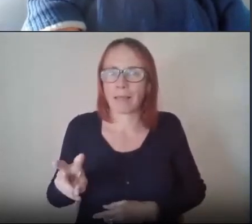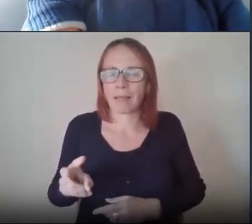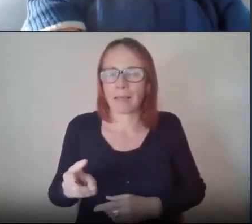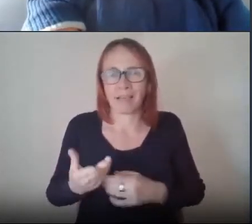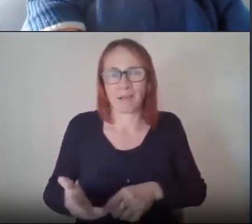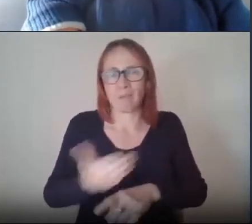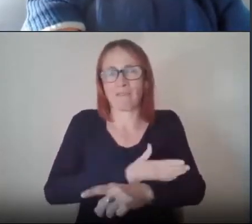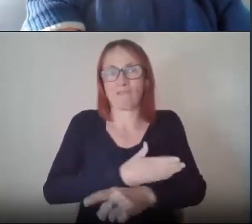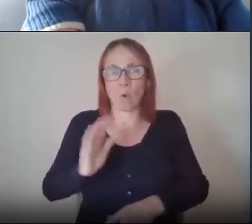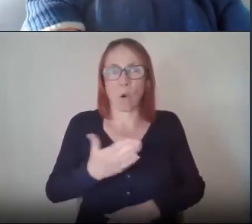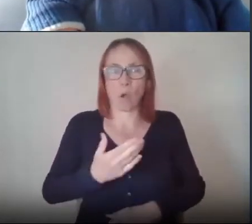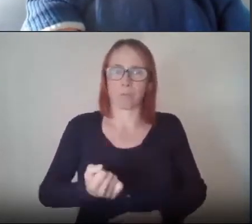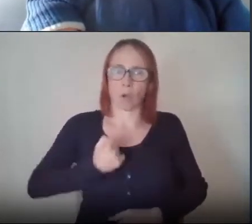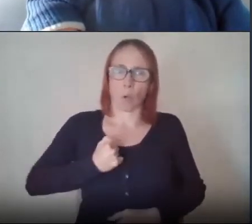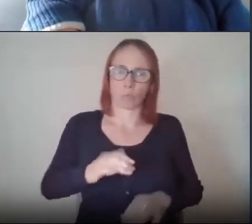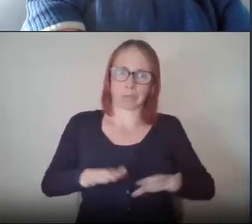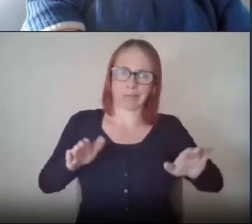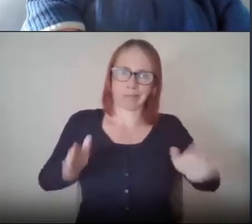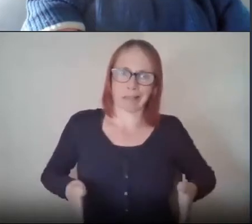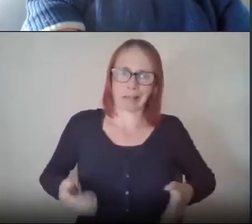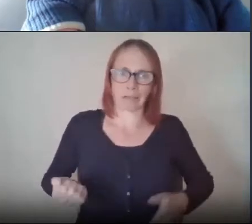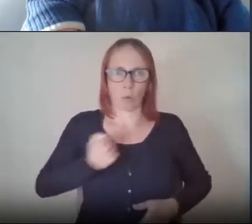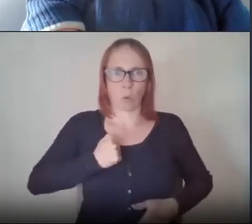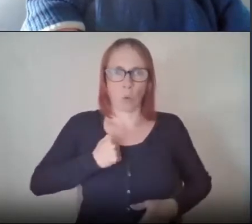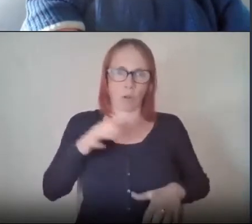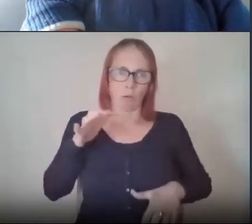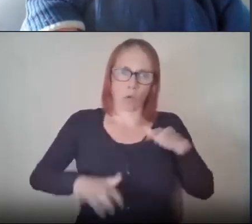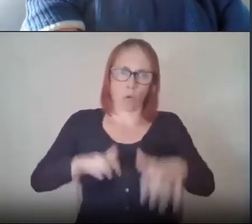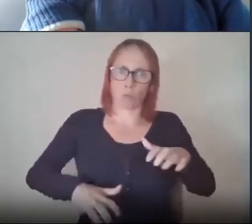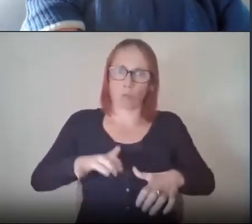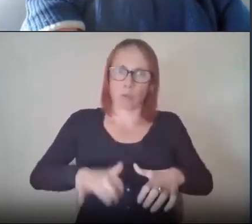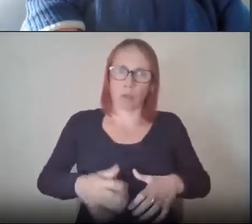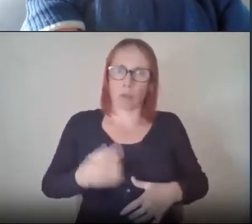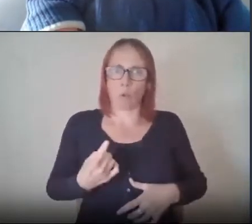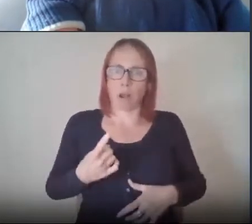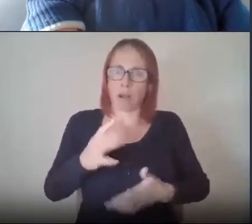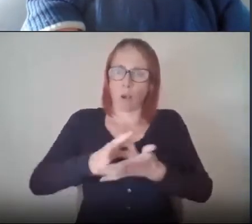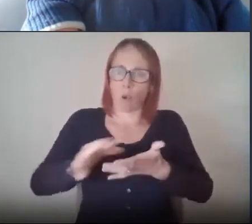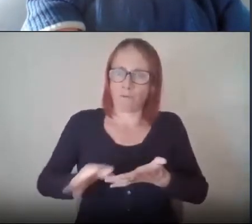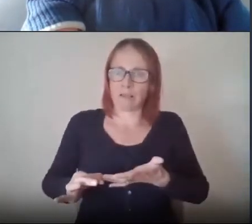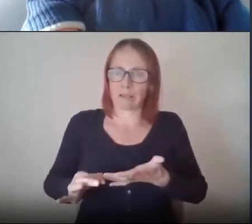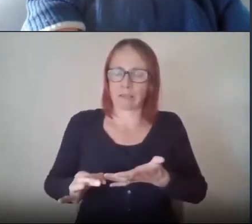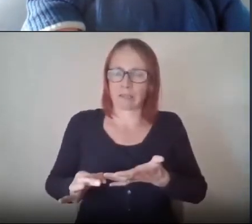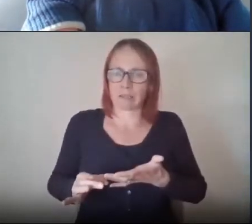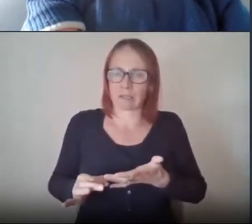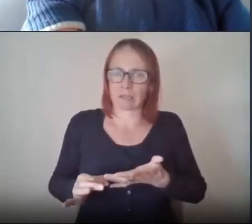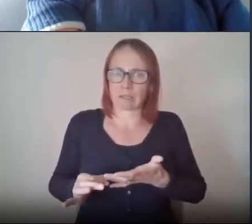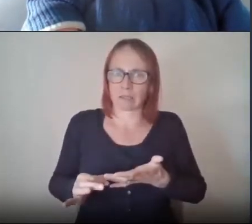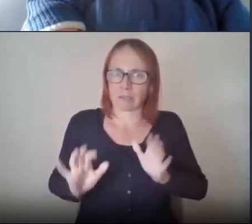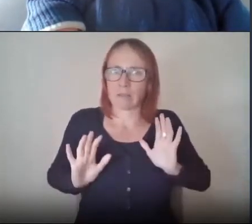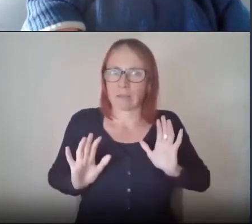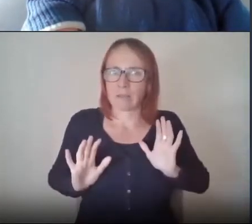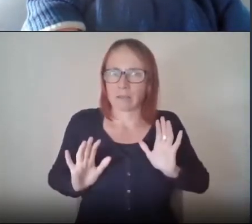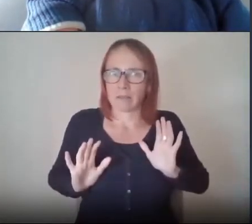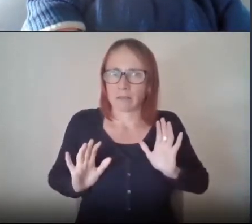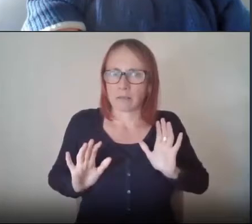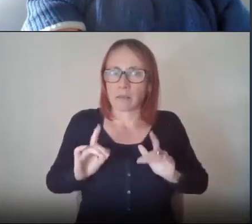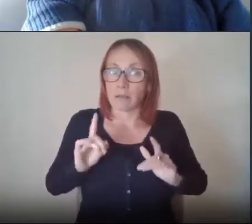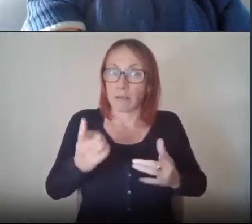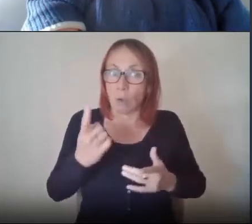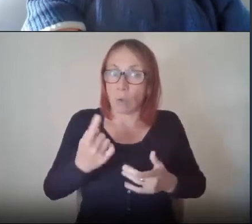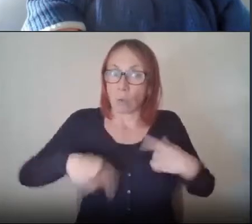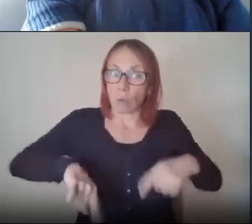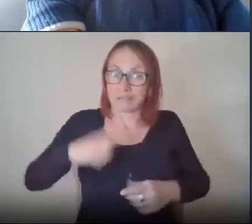desk and they worked either from our premises in cross hill or from our premises in methyl we took a decision